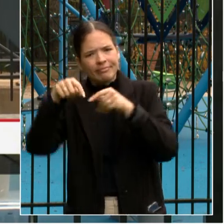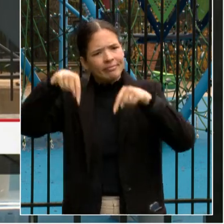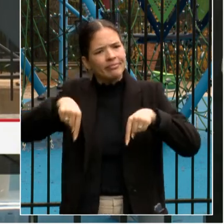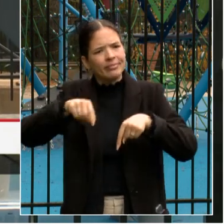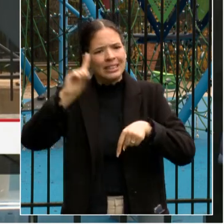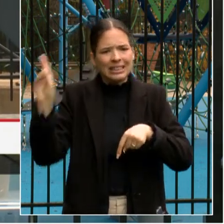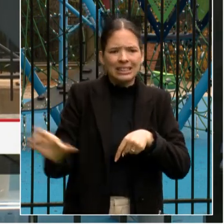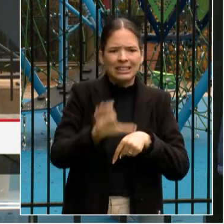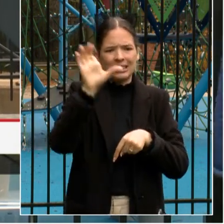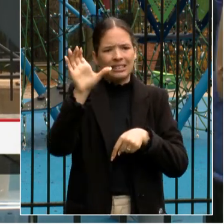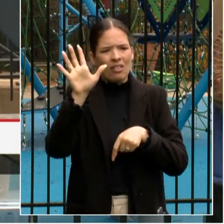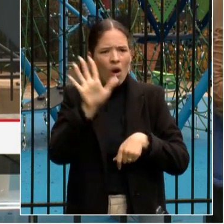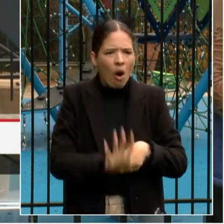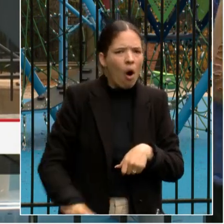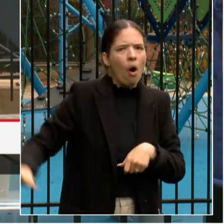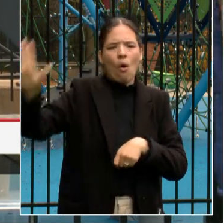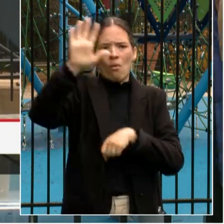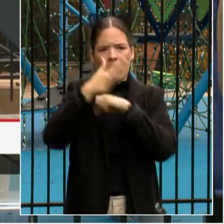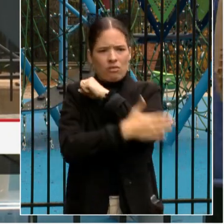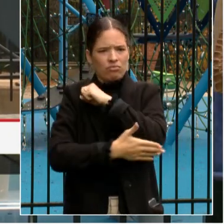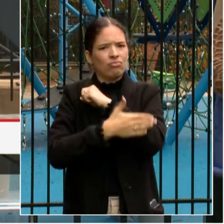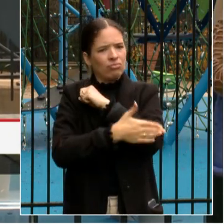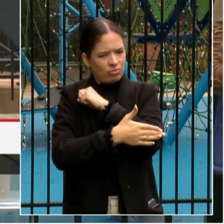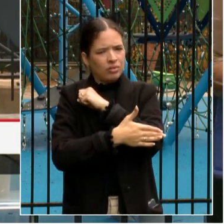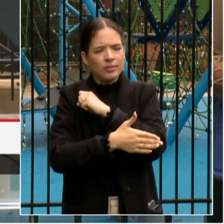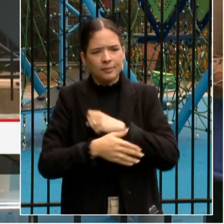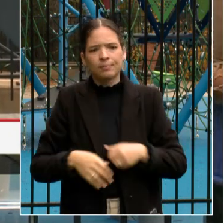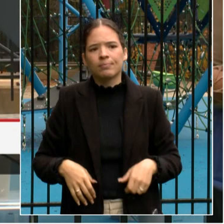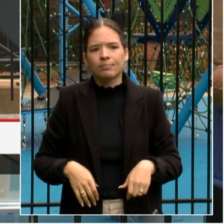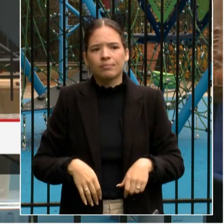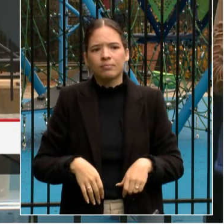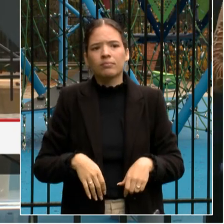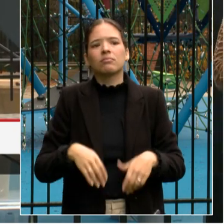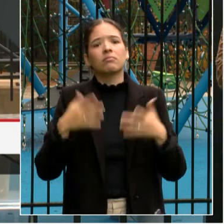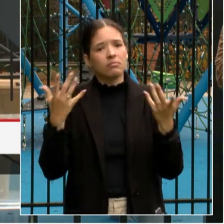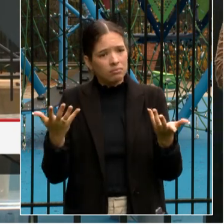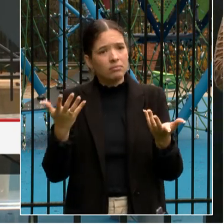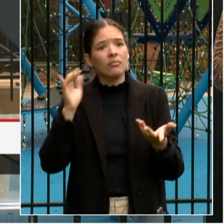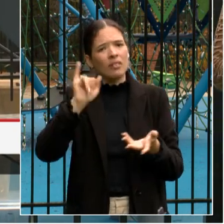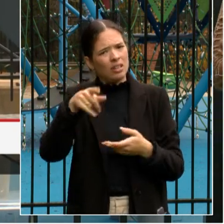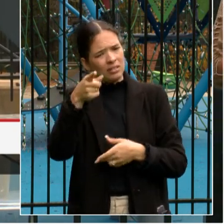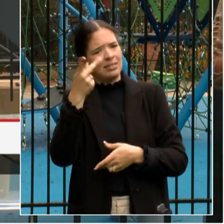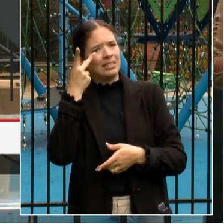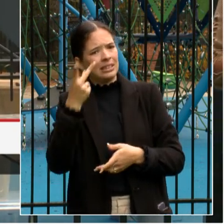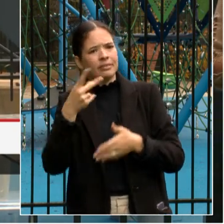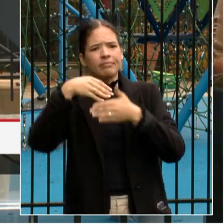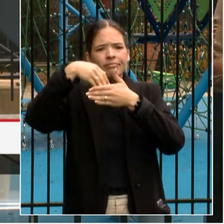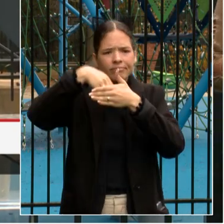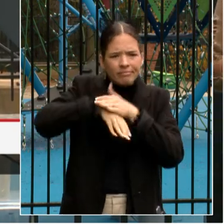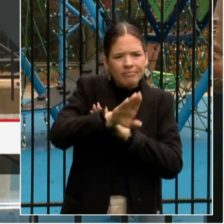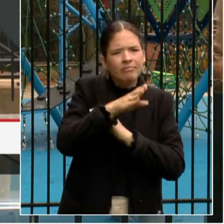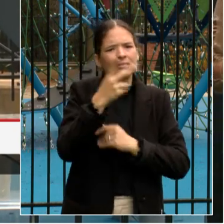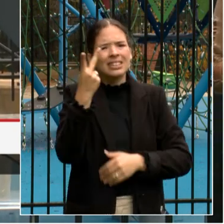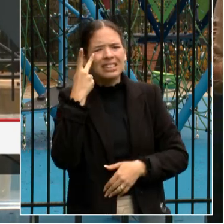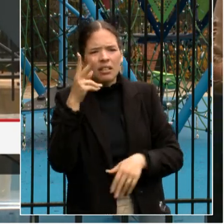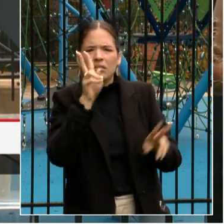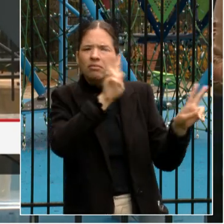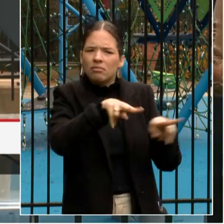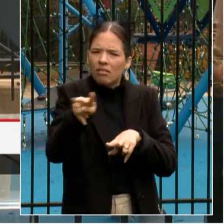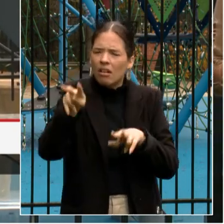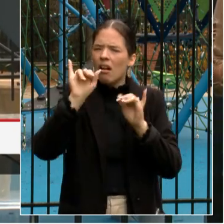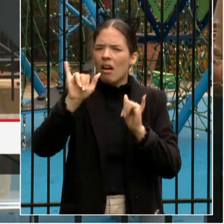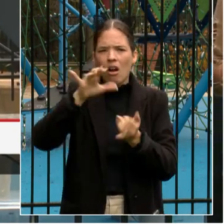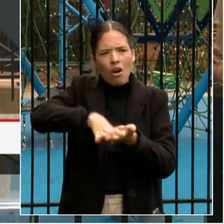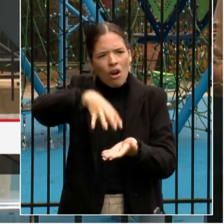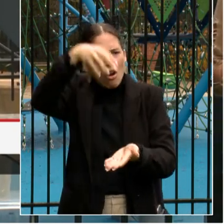We are founded on the belief that children are born with curiosity and ability to learn multiple languages. In 2020,